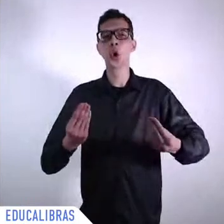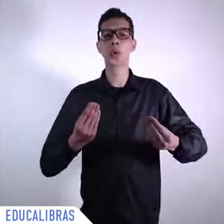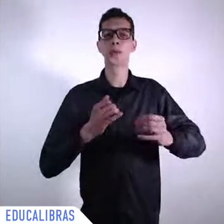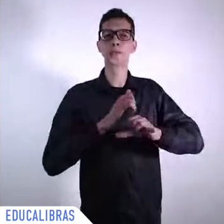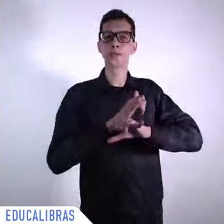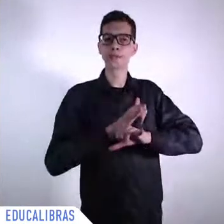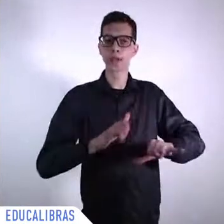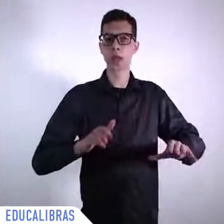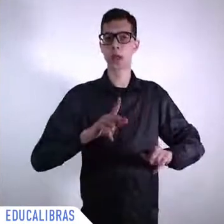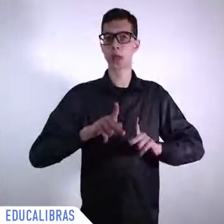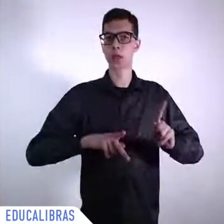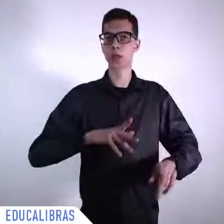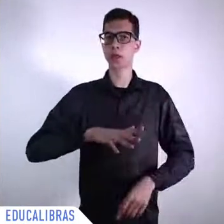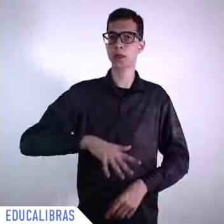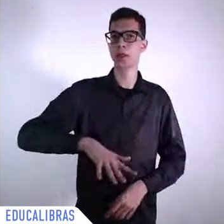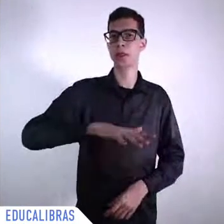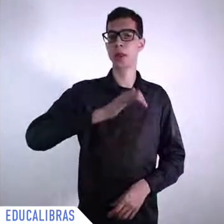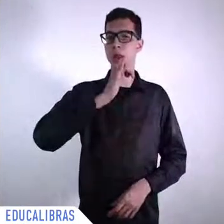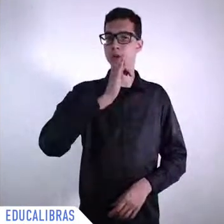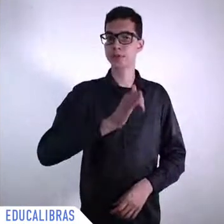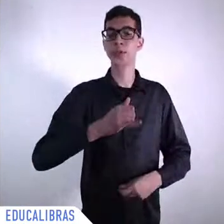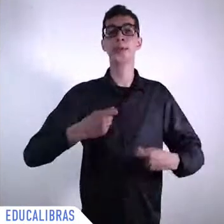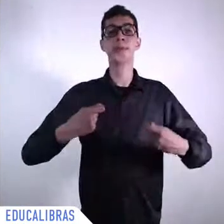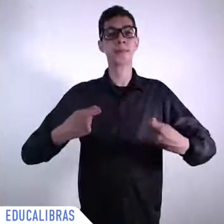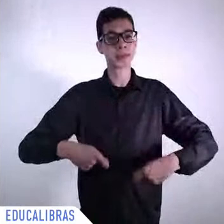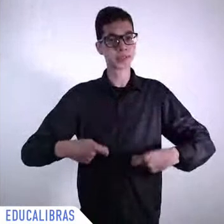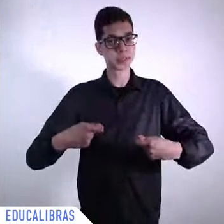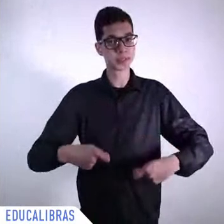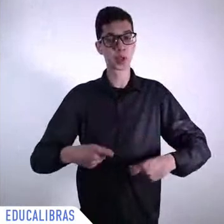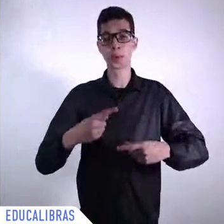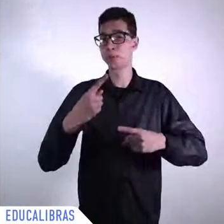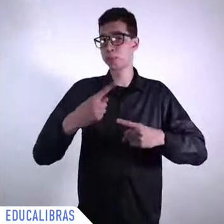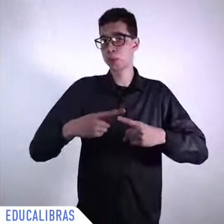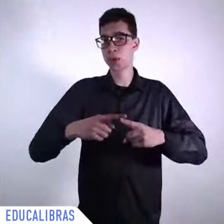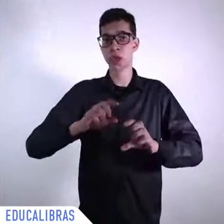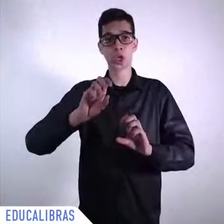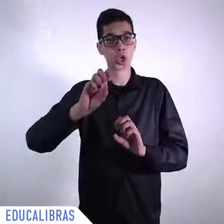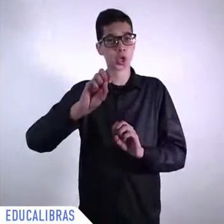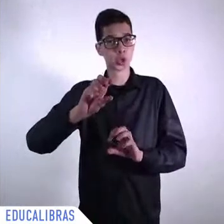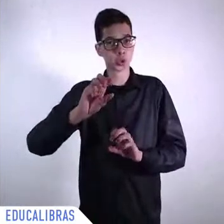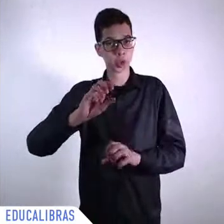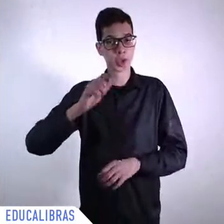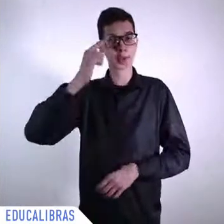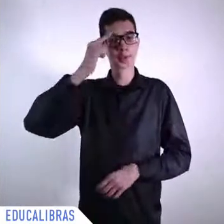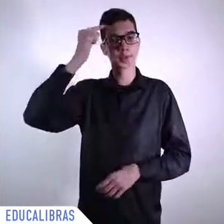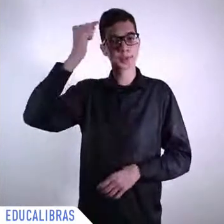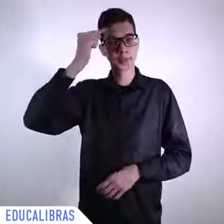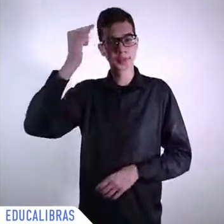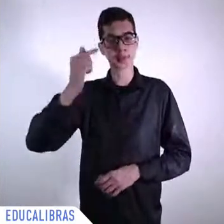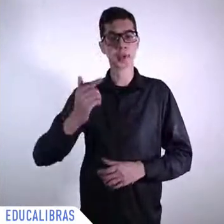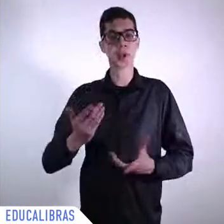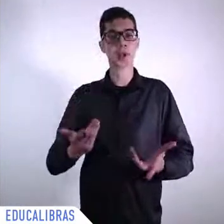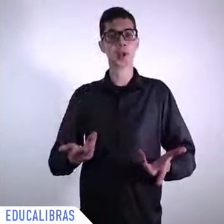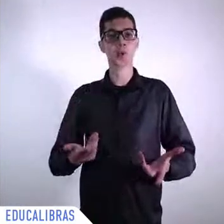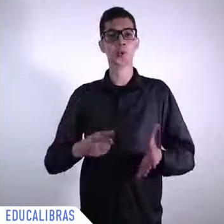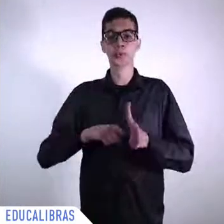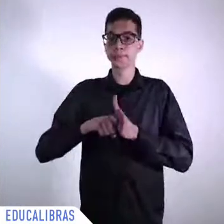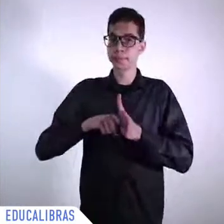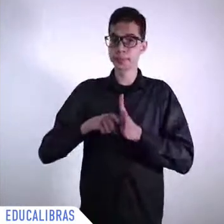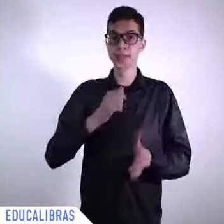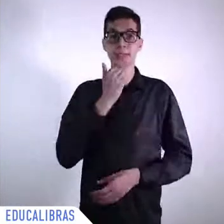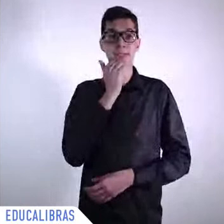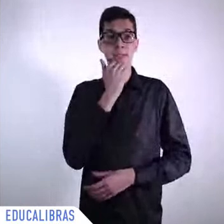research has a prime responsibility they should serve society and I think they also have to make an effort